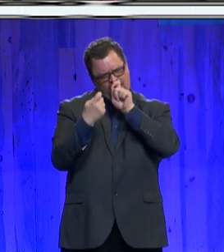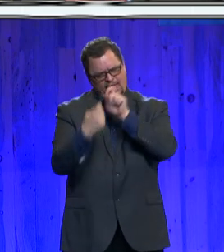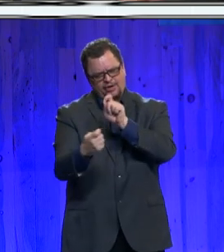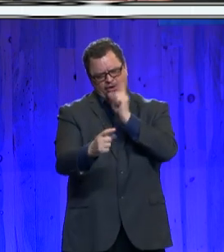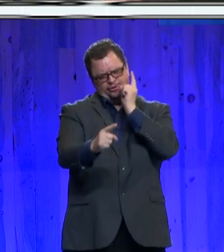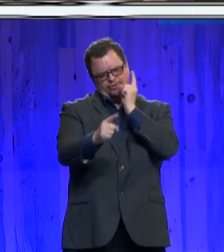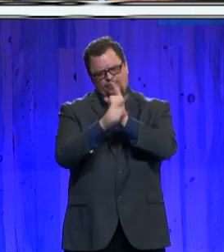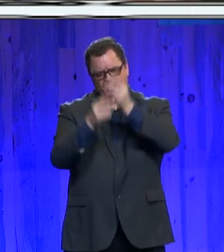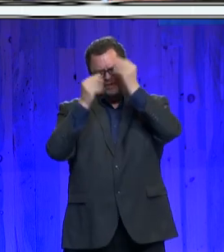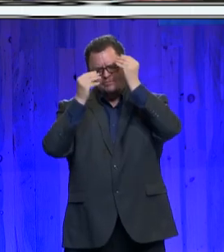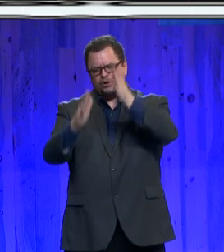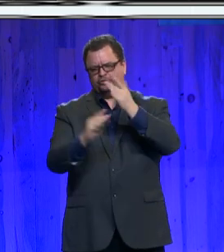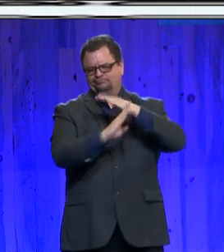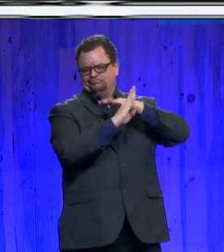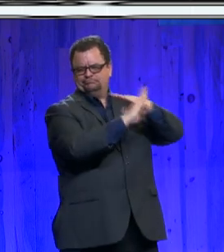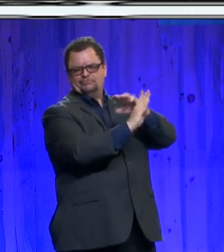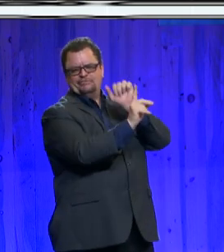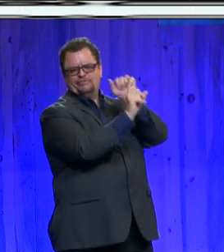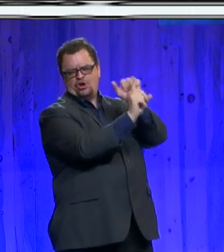Applause